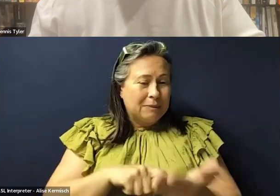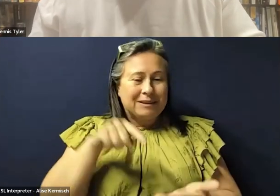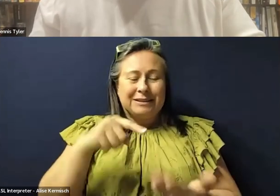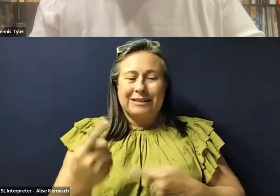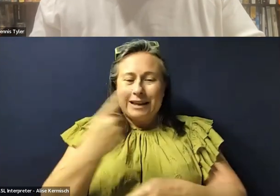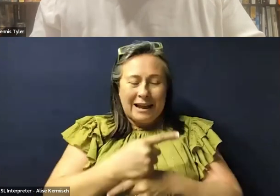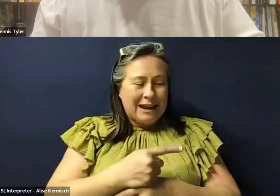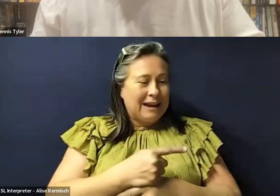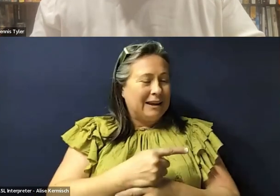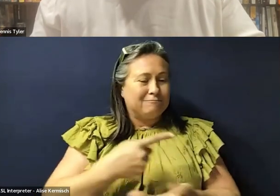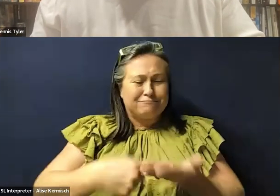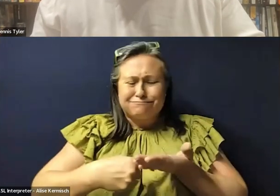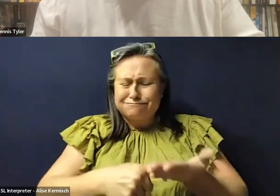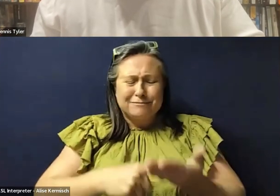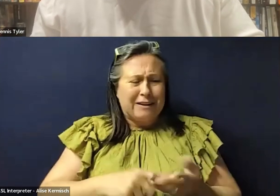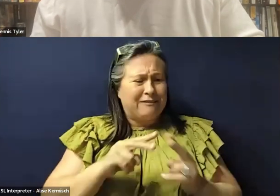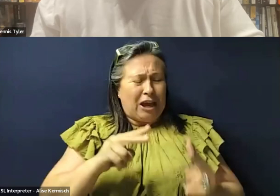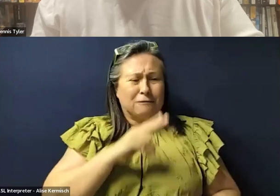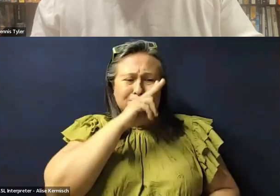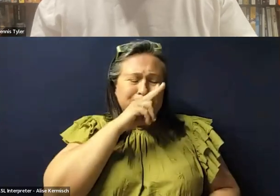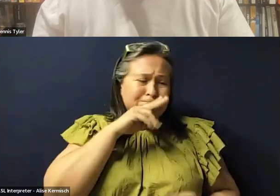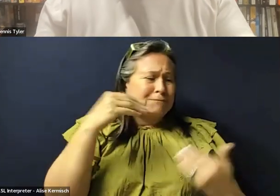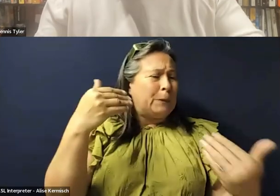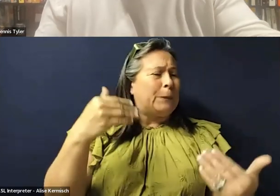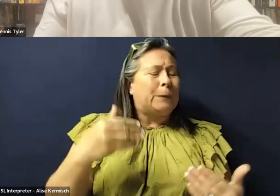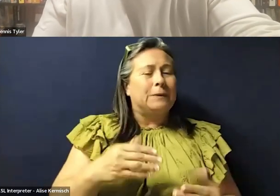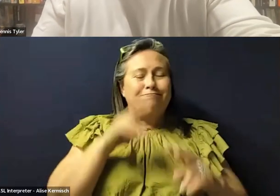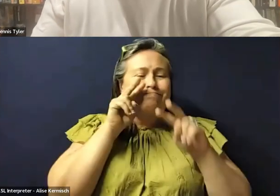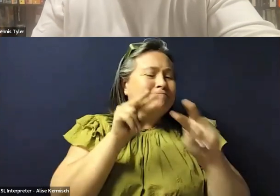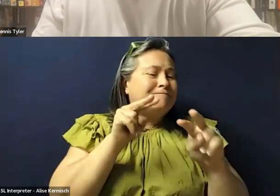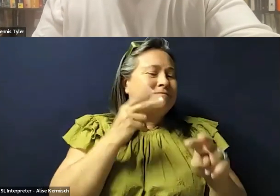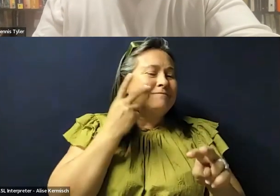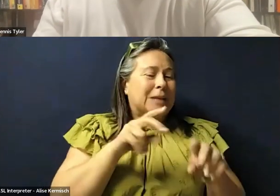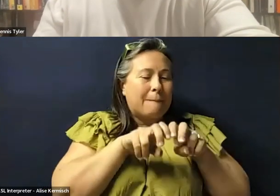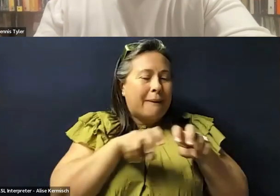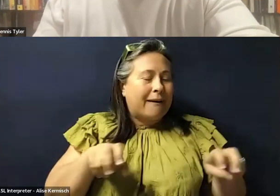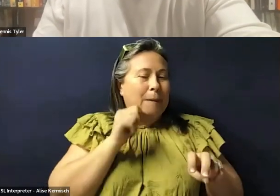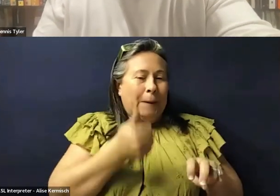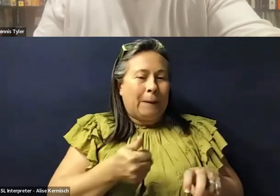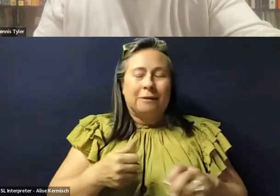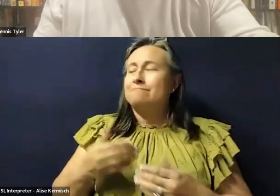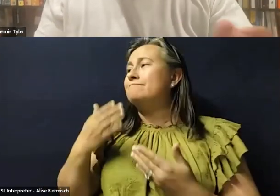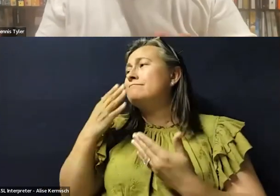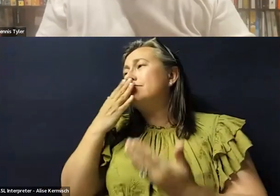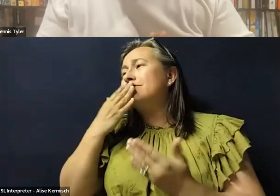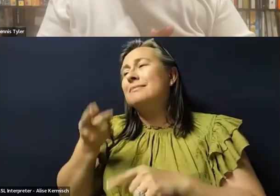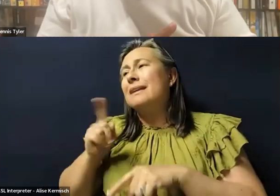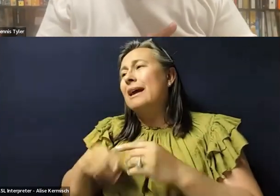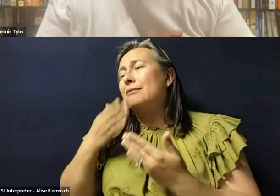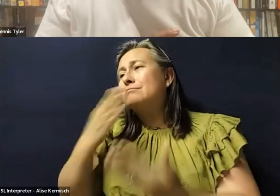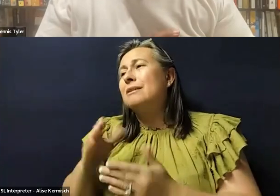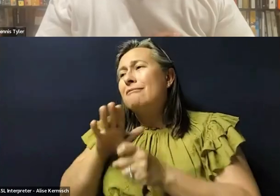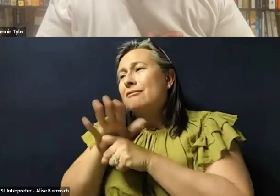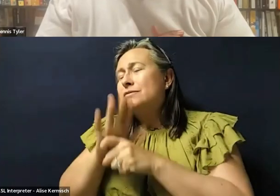and I'm looking forward to seeing the rest of the panels tomorrow. Well, I, I really can't thank you enough for your wonderful talk,